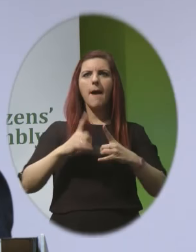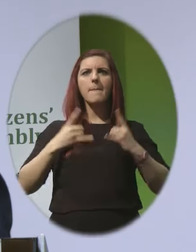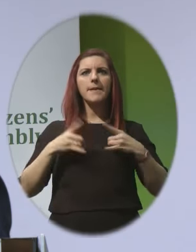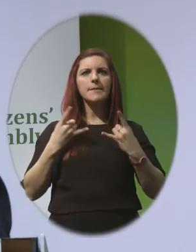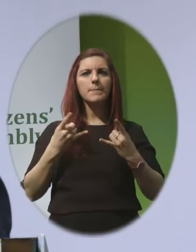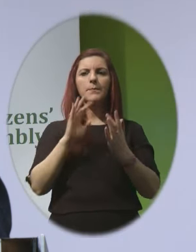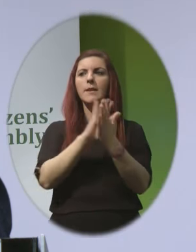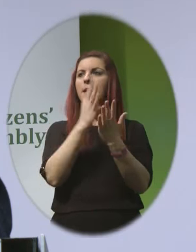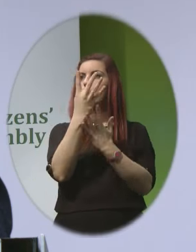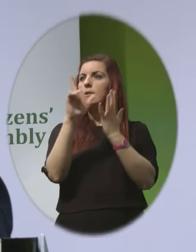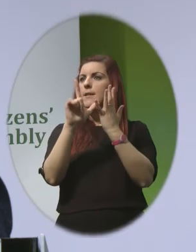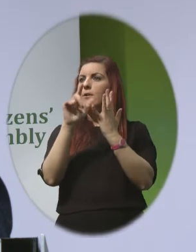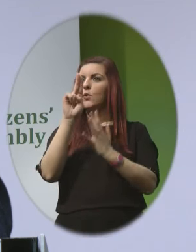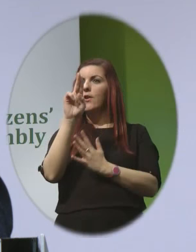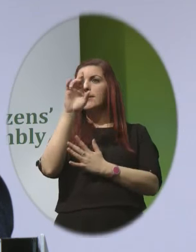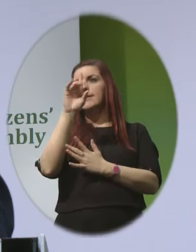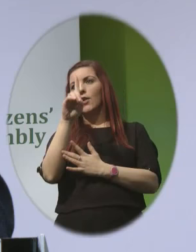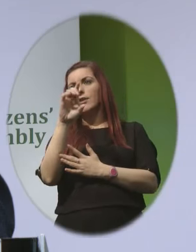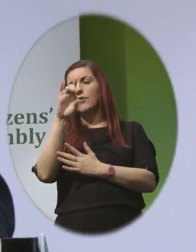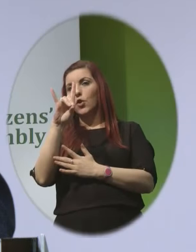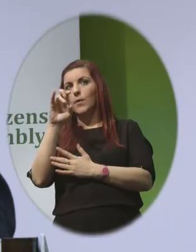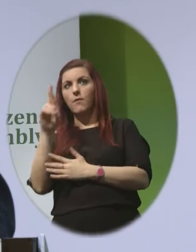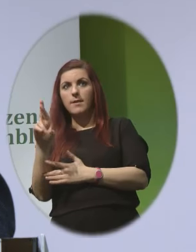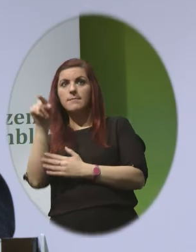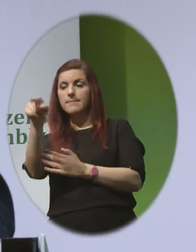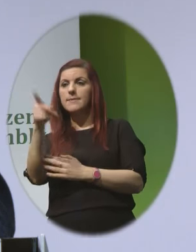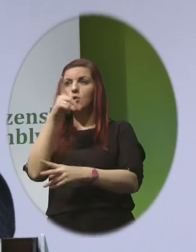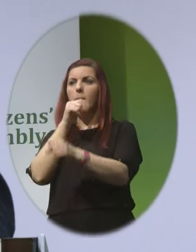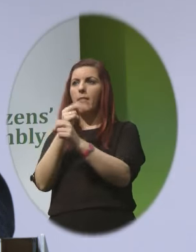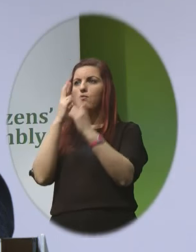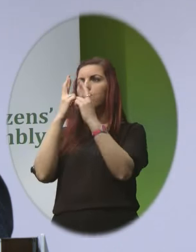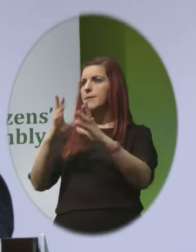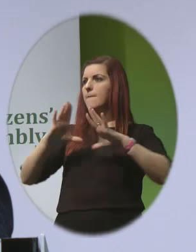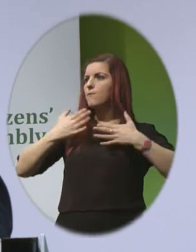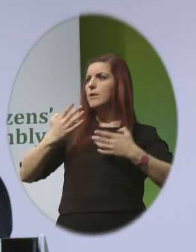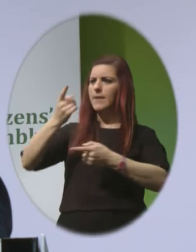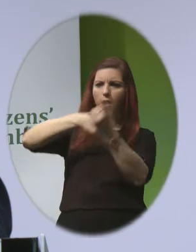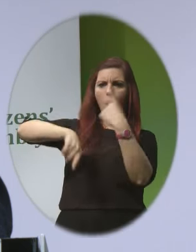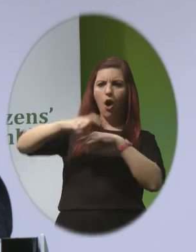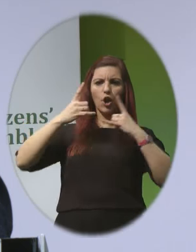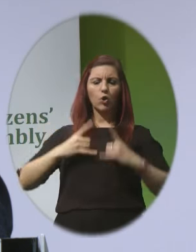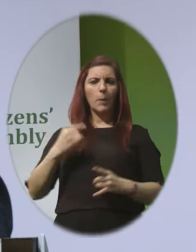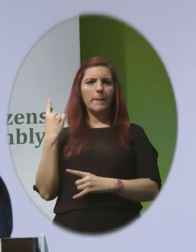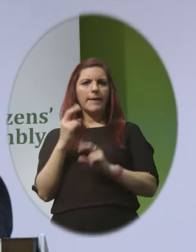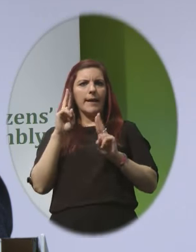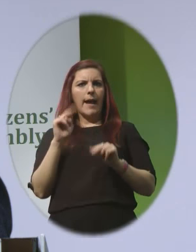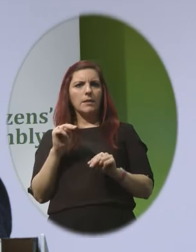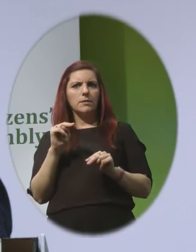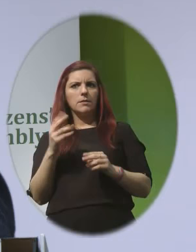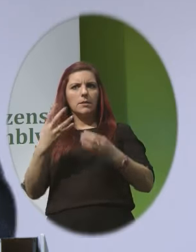the Universal Declaration of Human Rights spoke of the rights and freedoms To which every human being is entitled